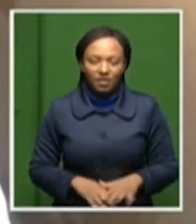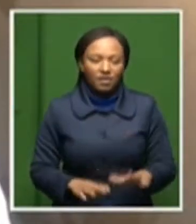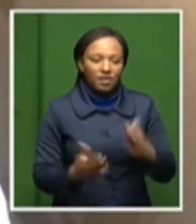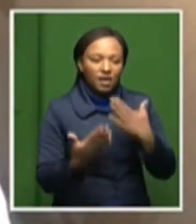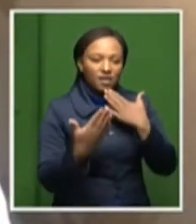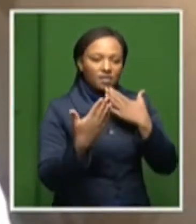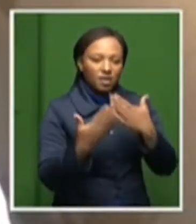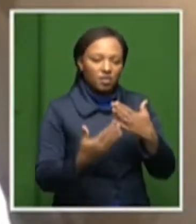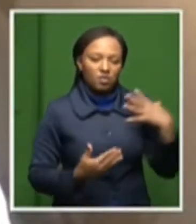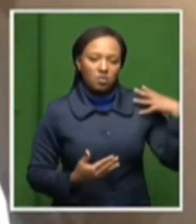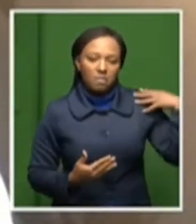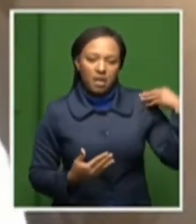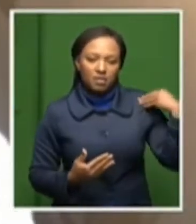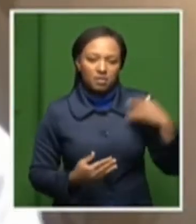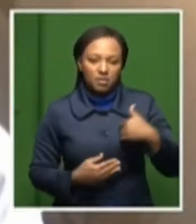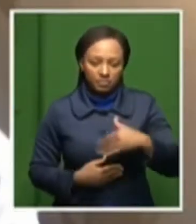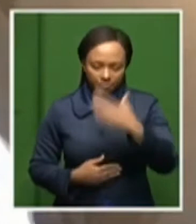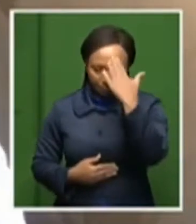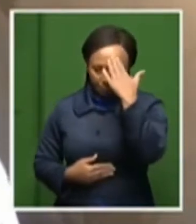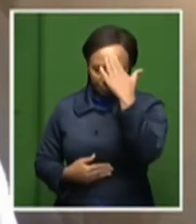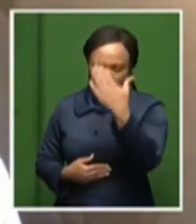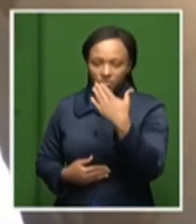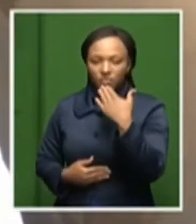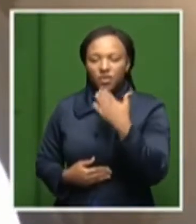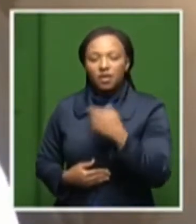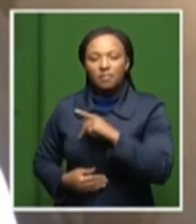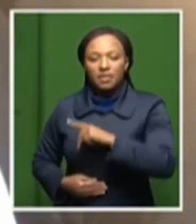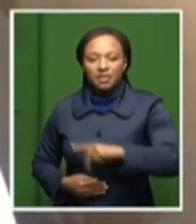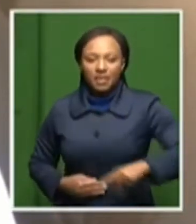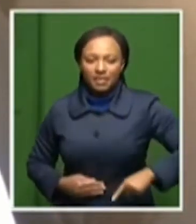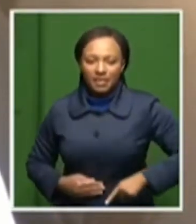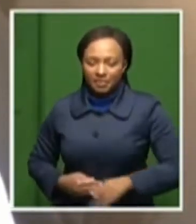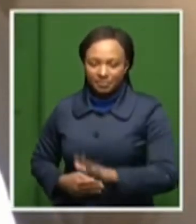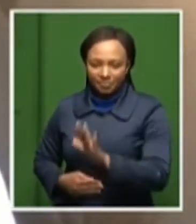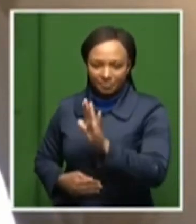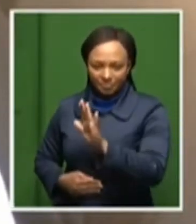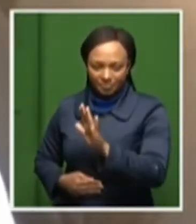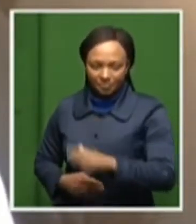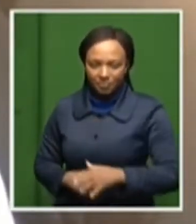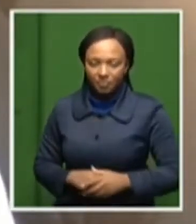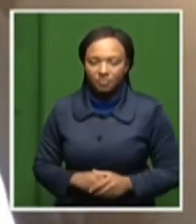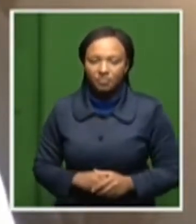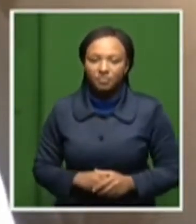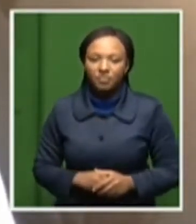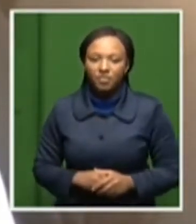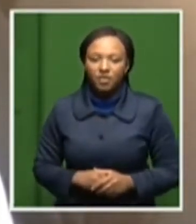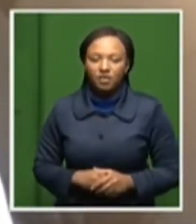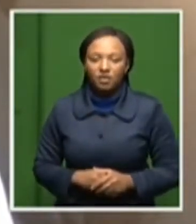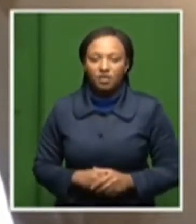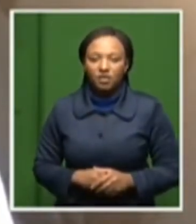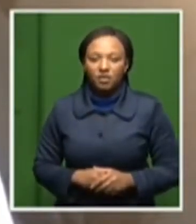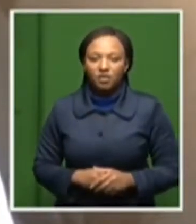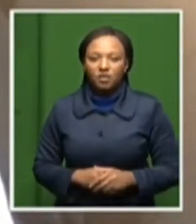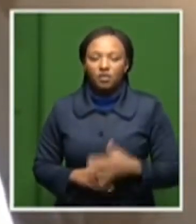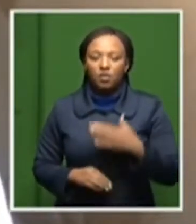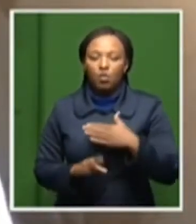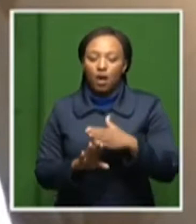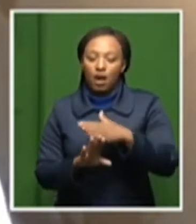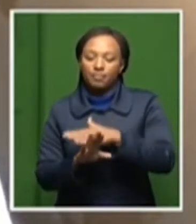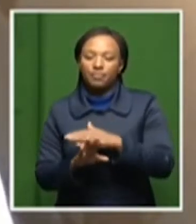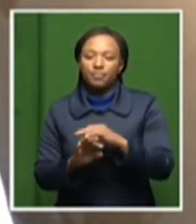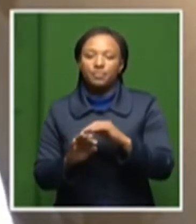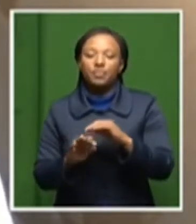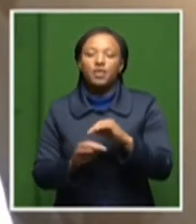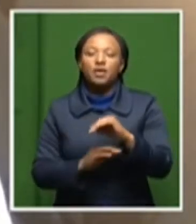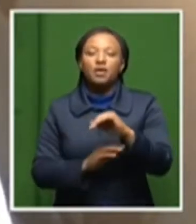President. With specific reference to special economic zones, what is your update on